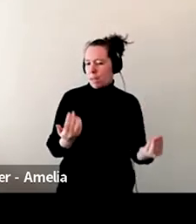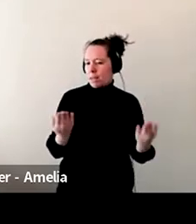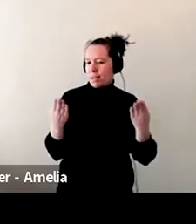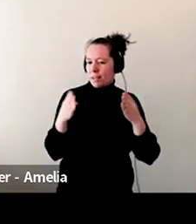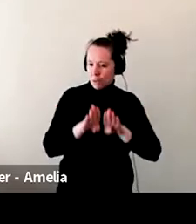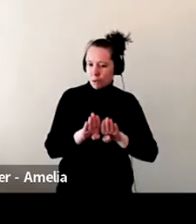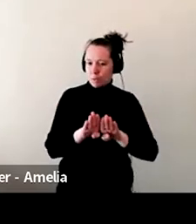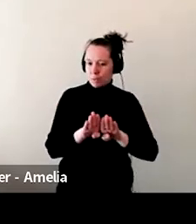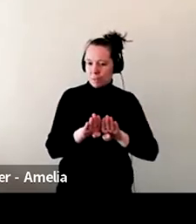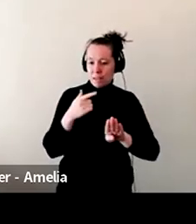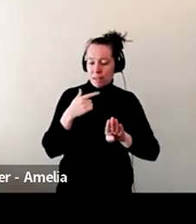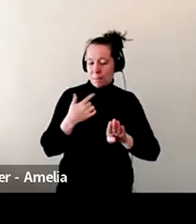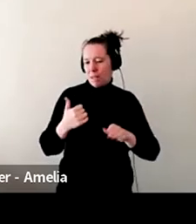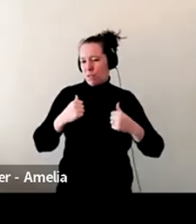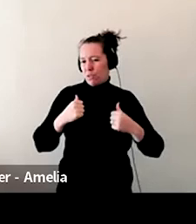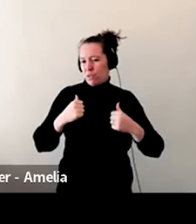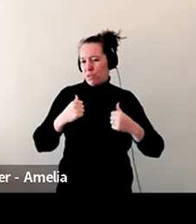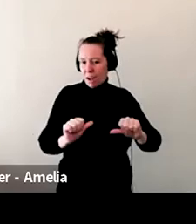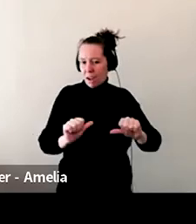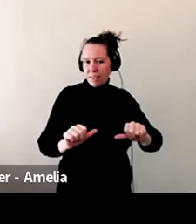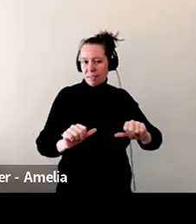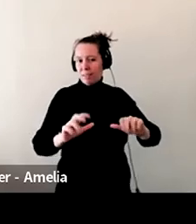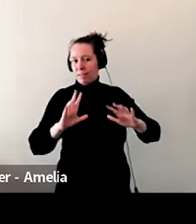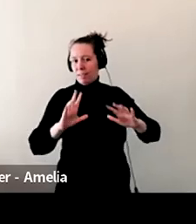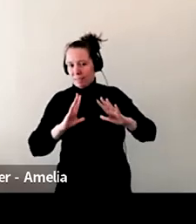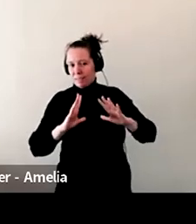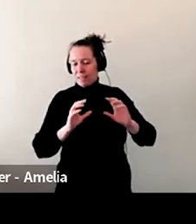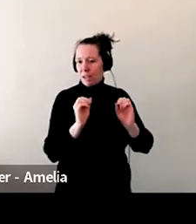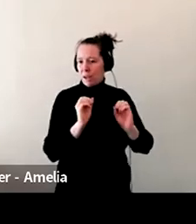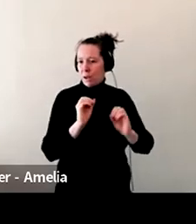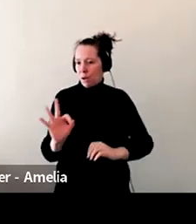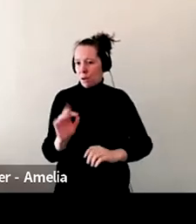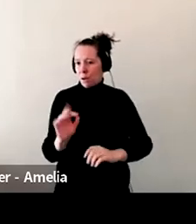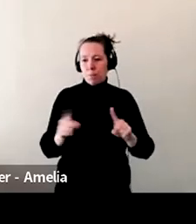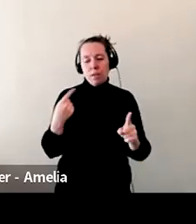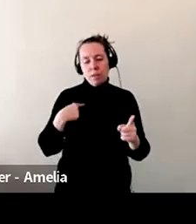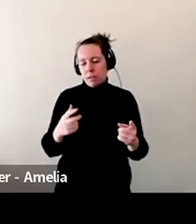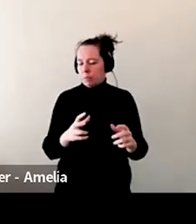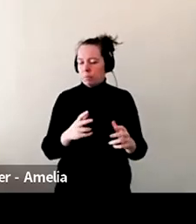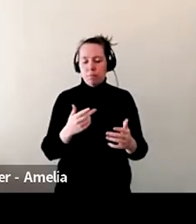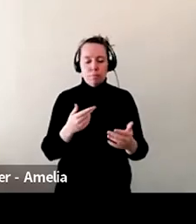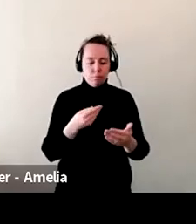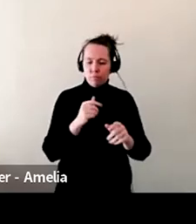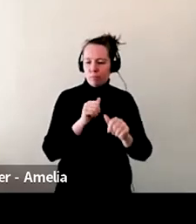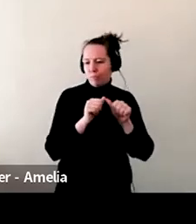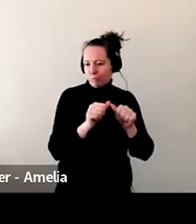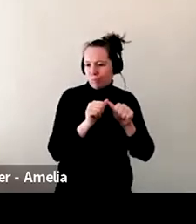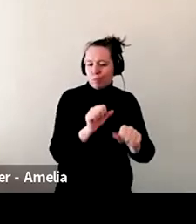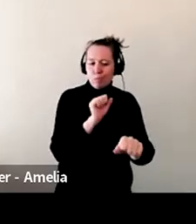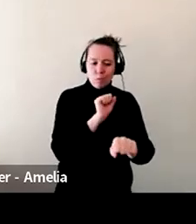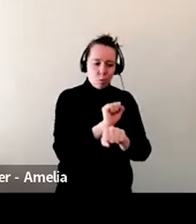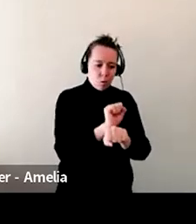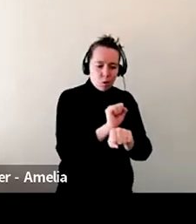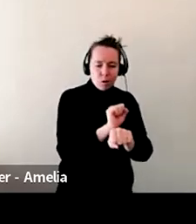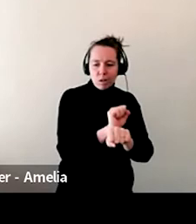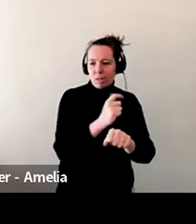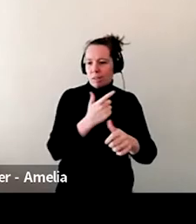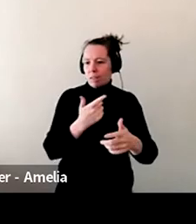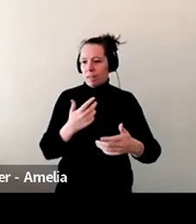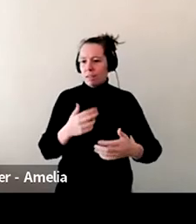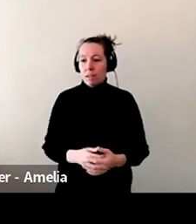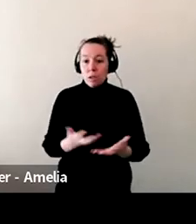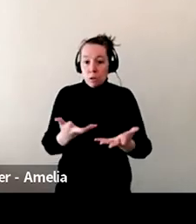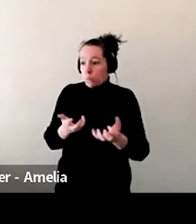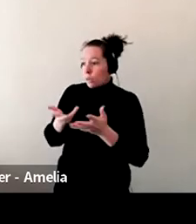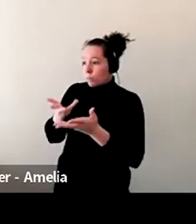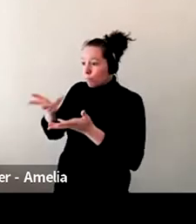doing book work, bookstore work at home, you know, searching for books and putting orders in. Cause when you're in the store, you don't want to be doing that. You want to